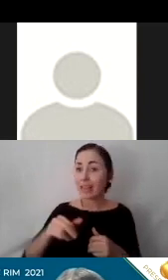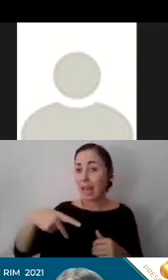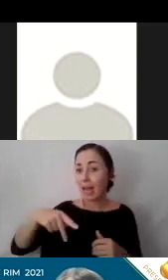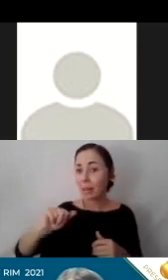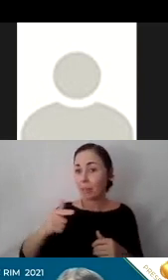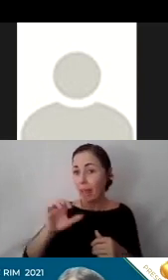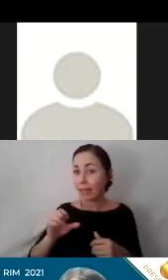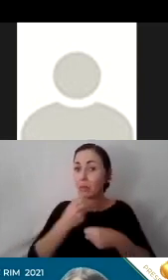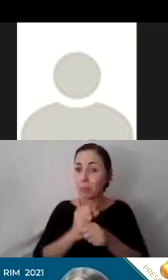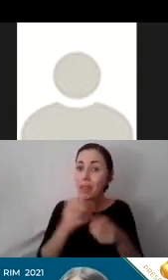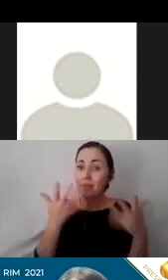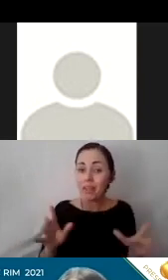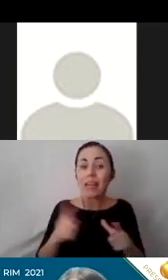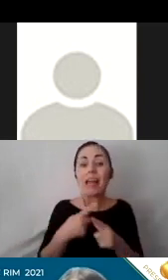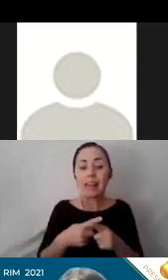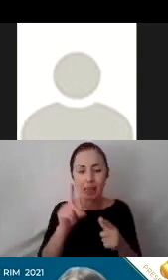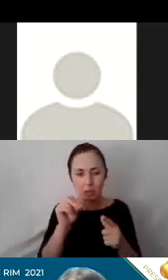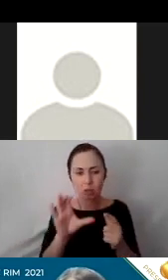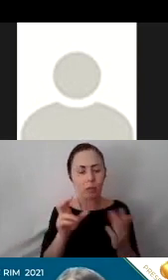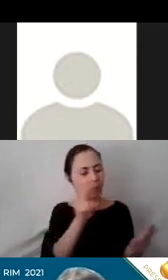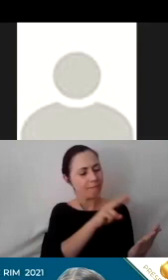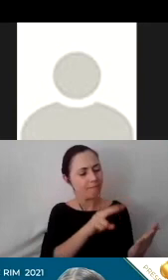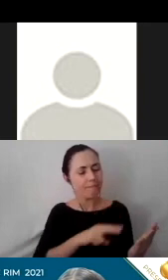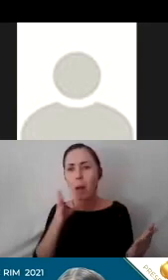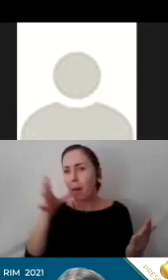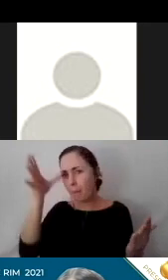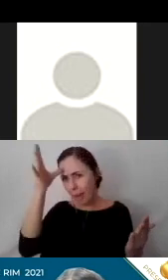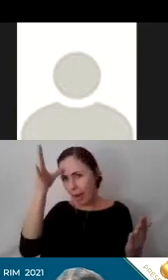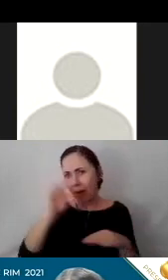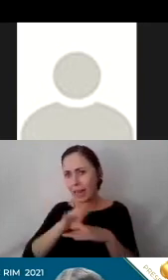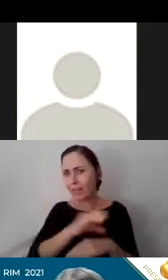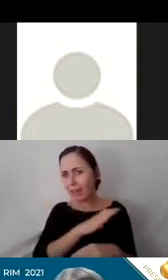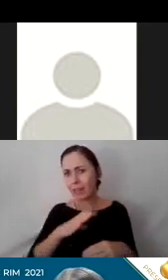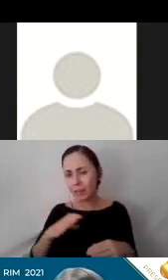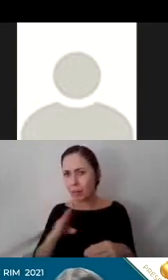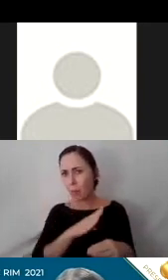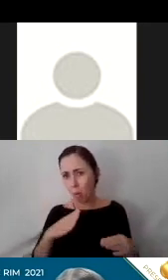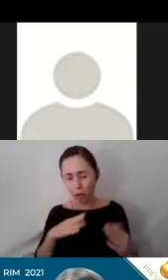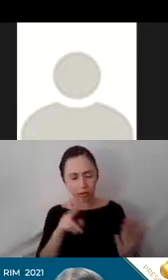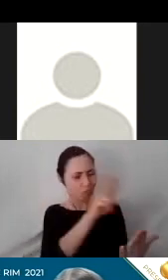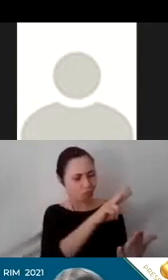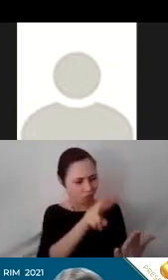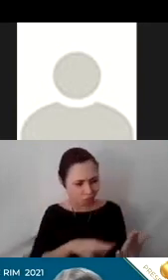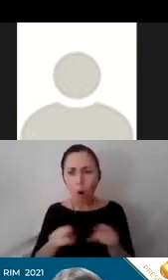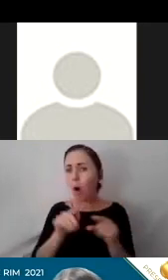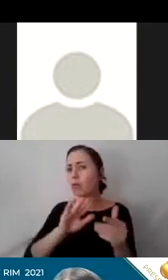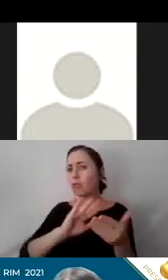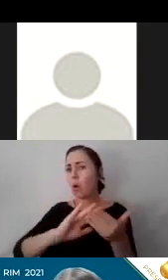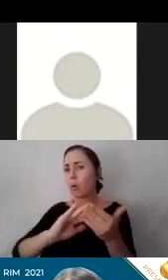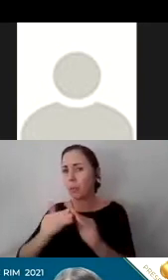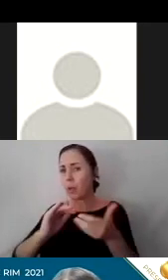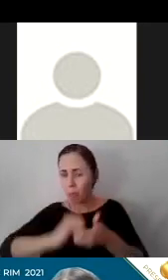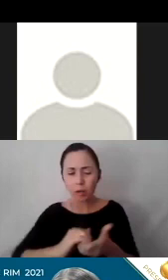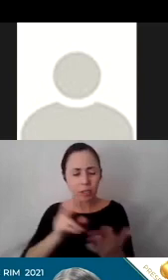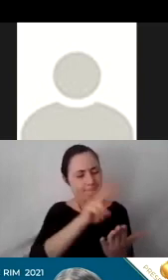for Families, the documents were reviewed by our Parent Majority Advisory Committee board members and local community partners for